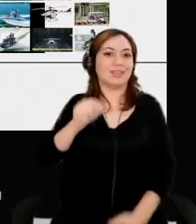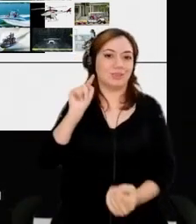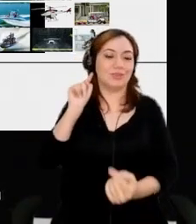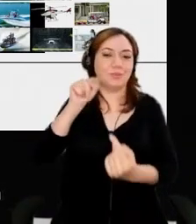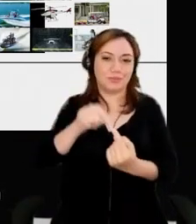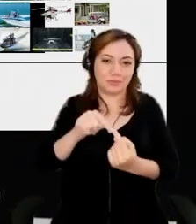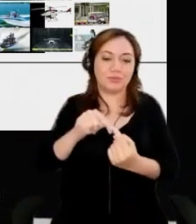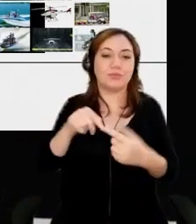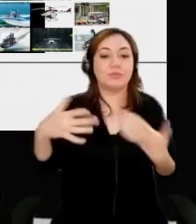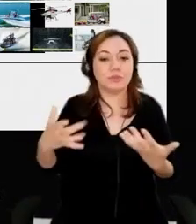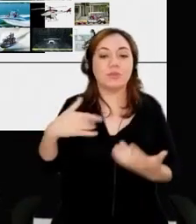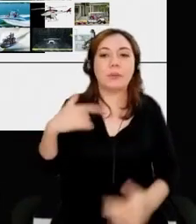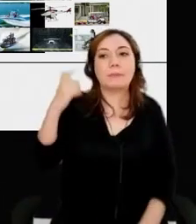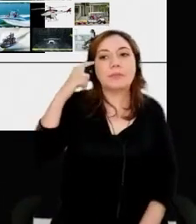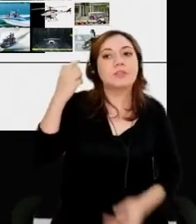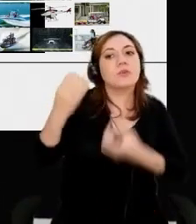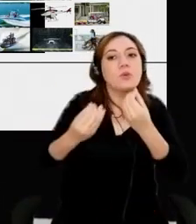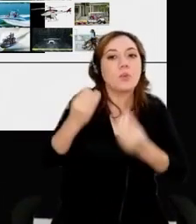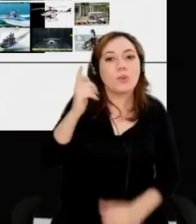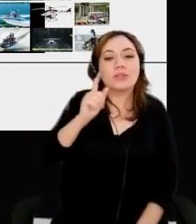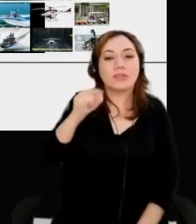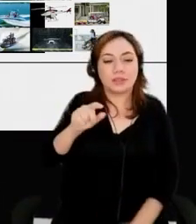approaching this. Can you go to the next slide, please?